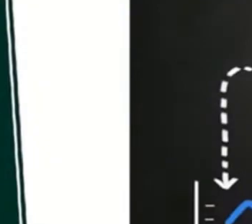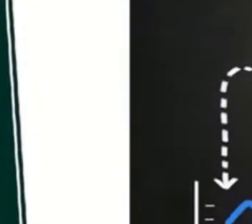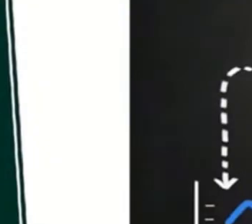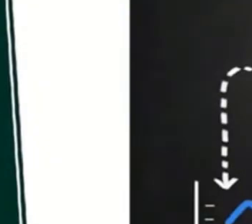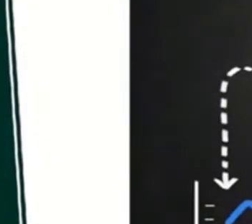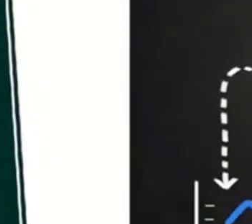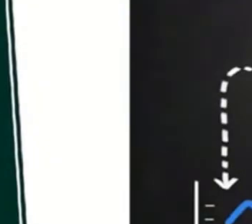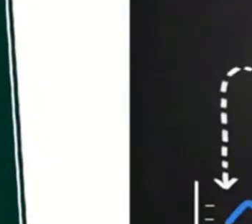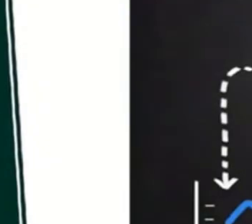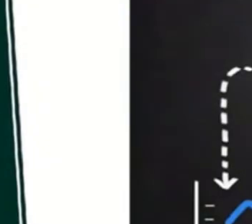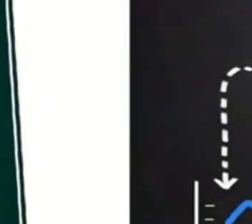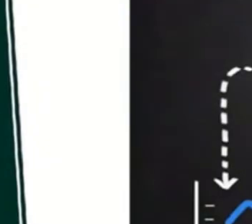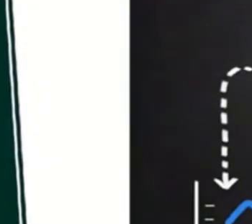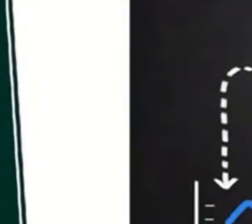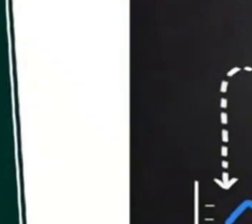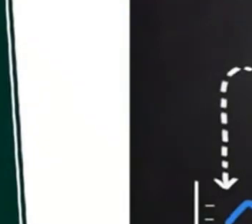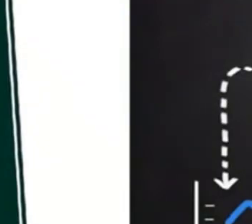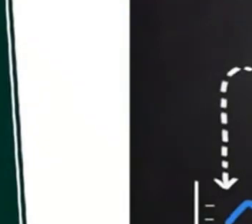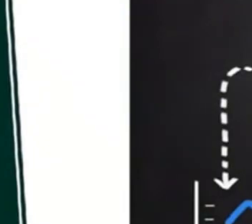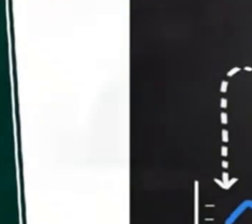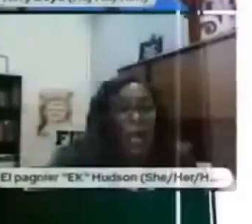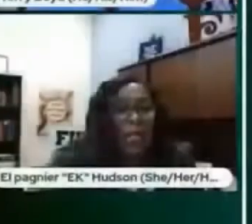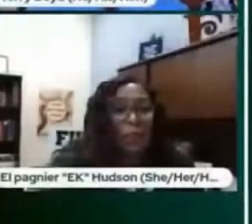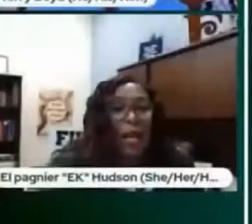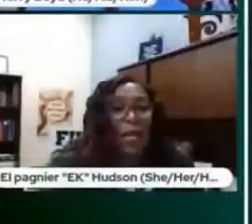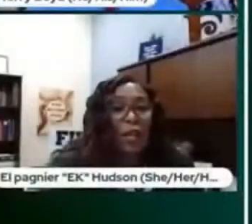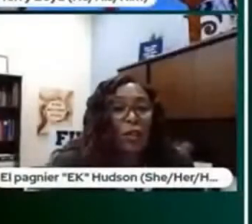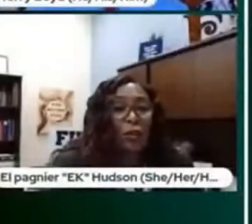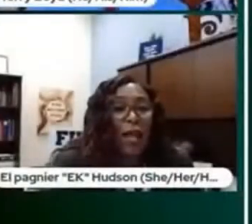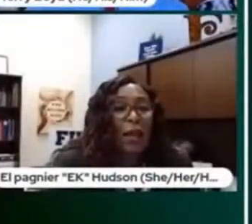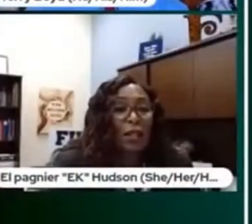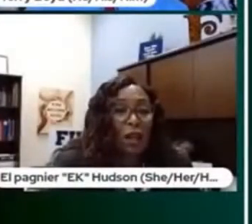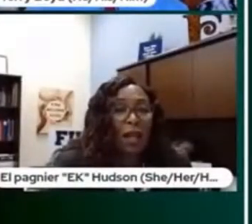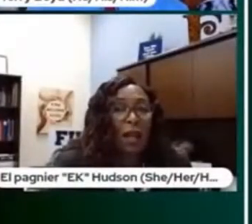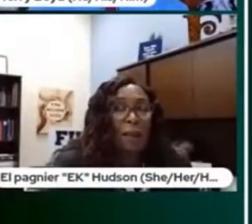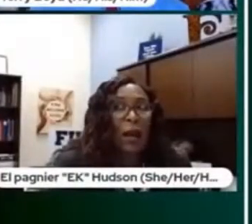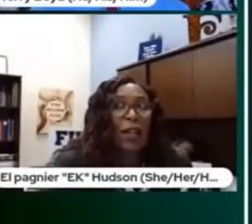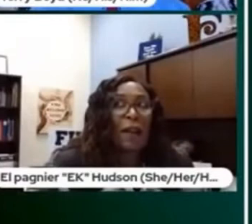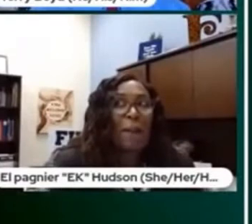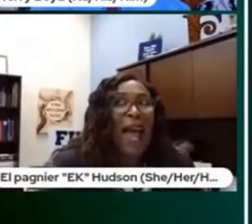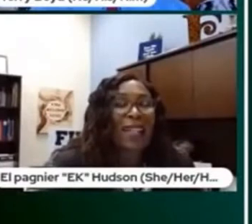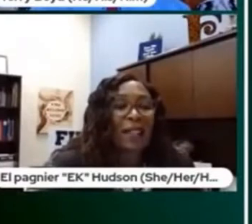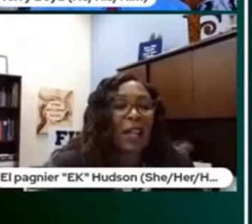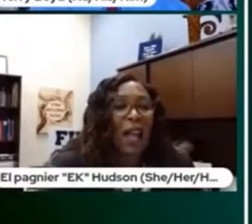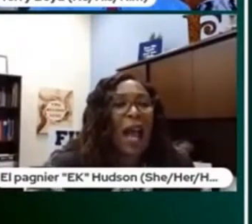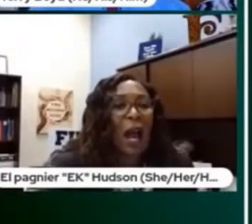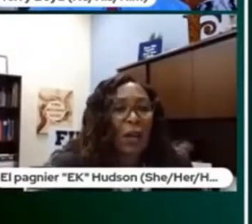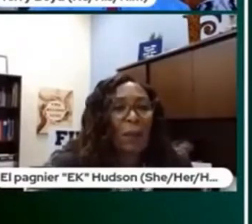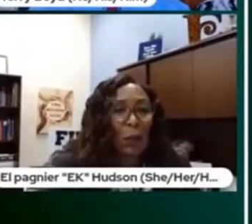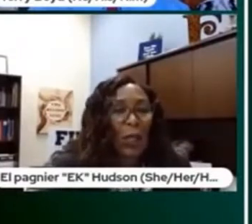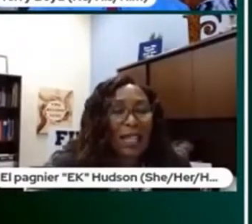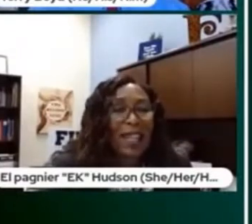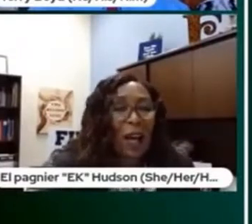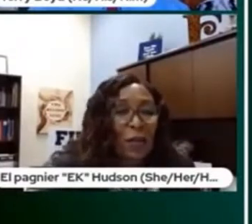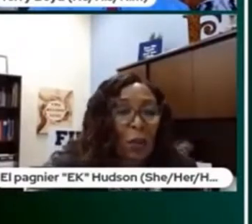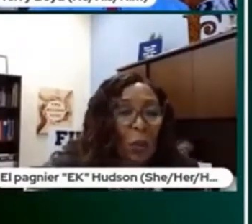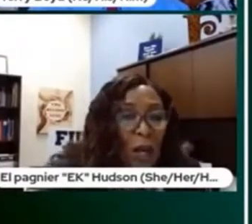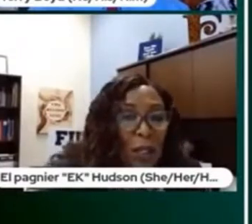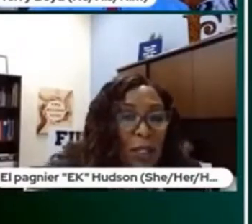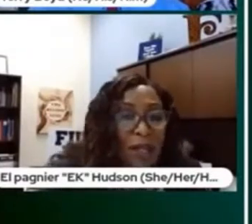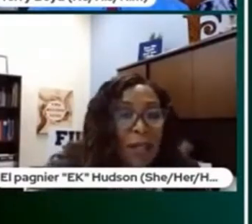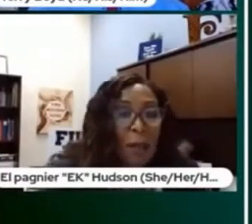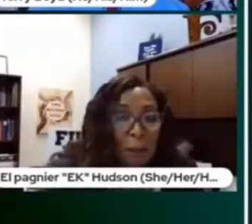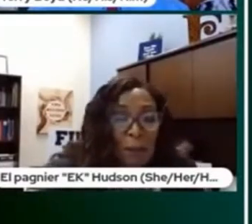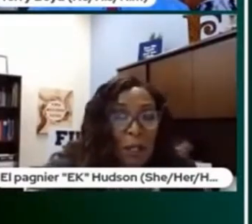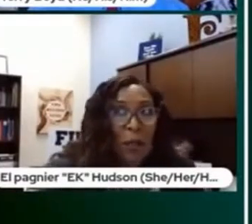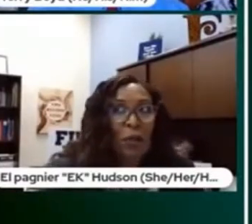correlation between unequal treatment and chronic stress right so now you're talking about impacting our employee health and